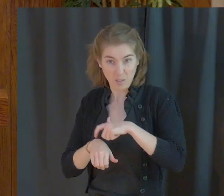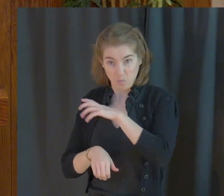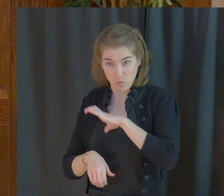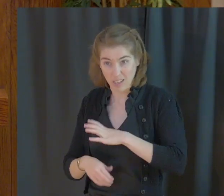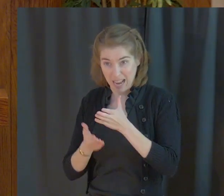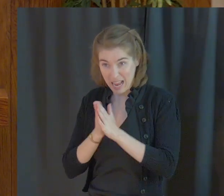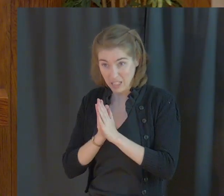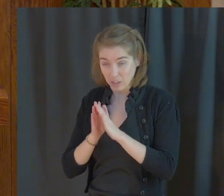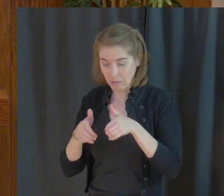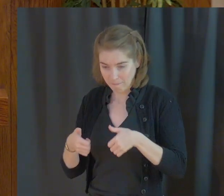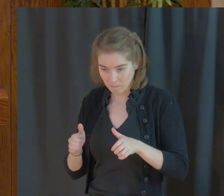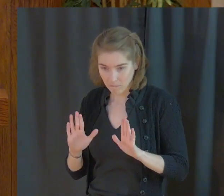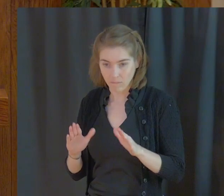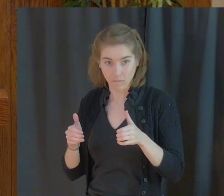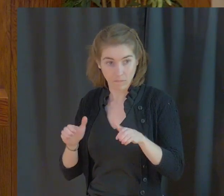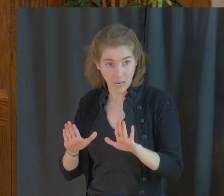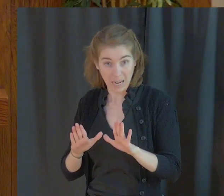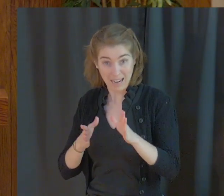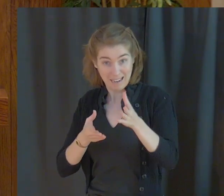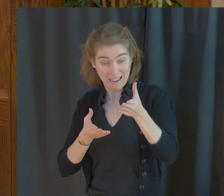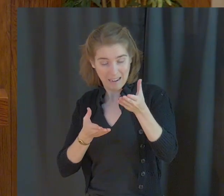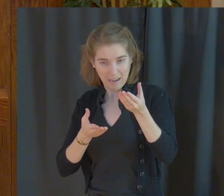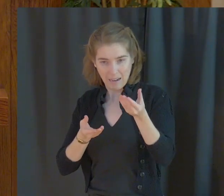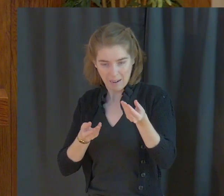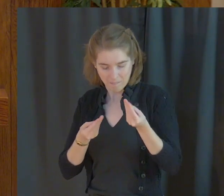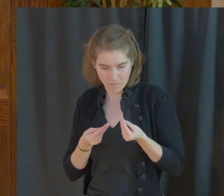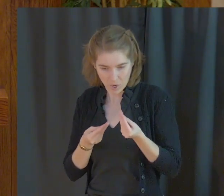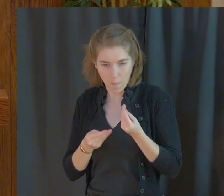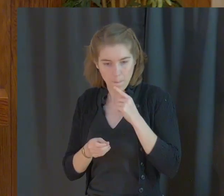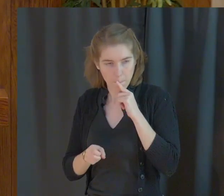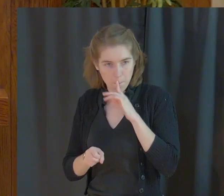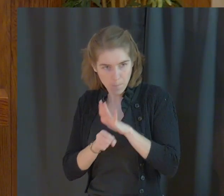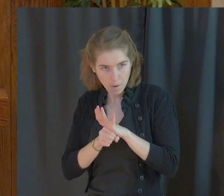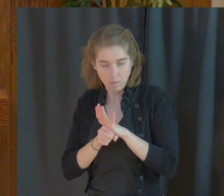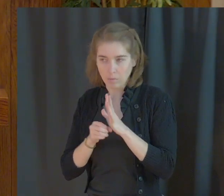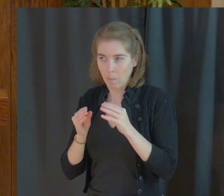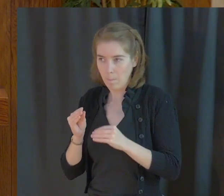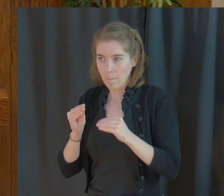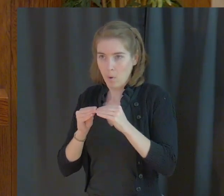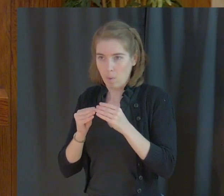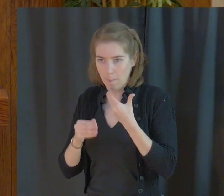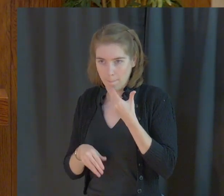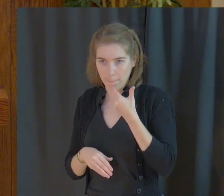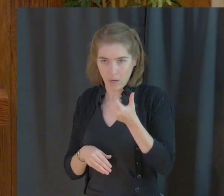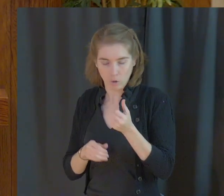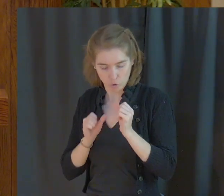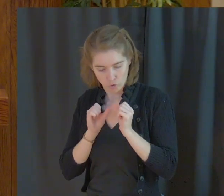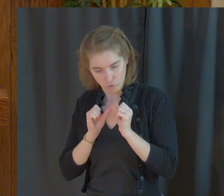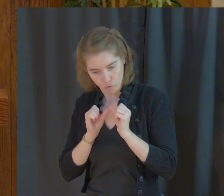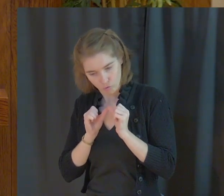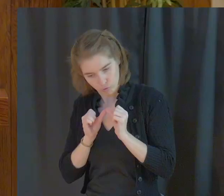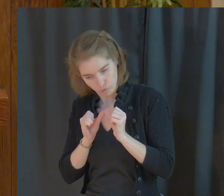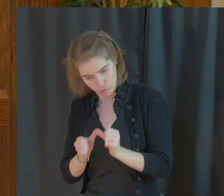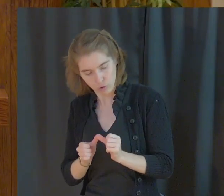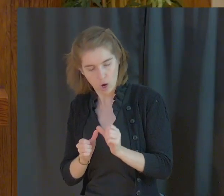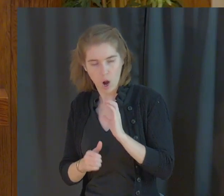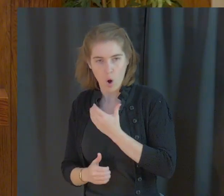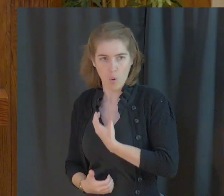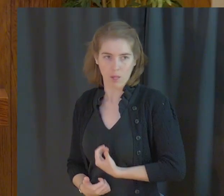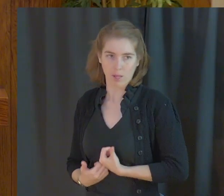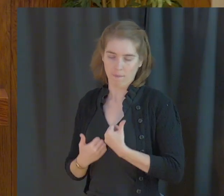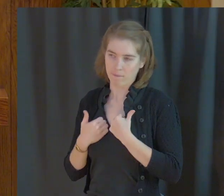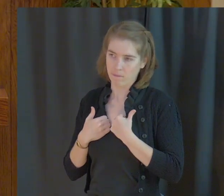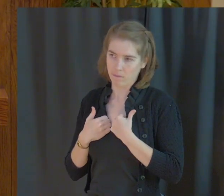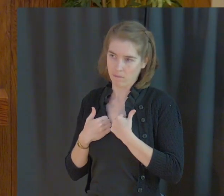asks us to give up something he gives us a promise of something more and greater continuously in our lives.